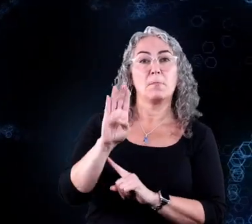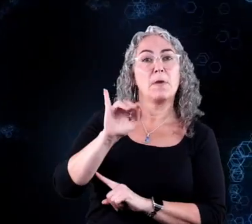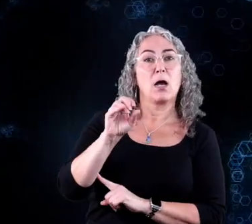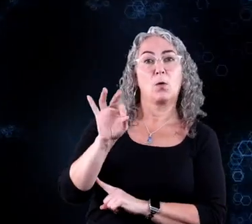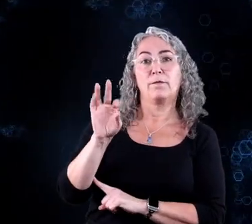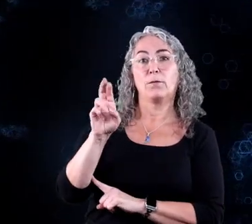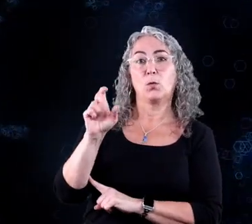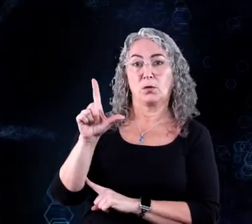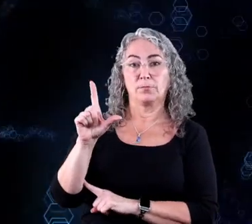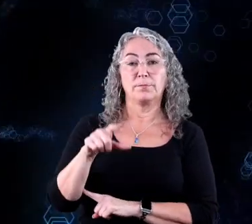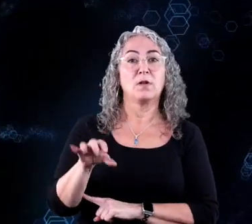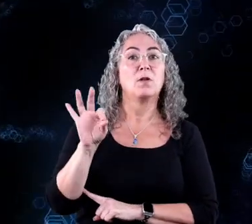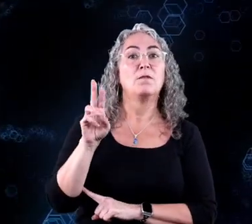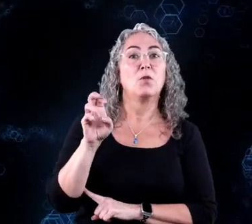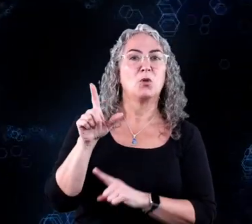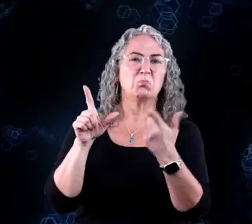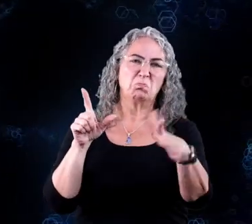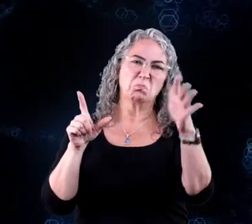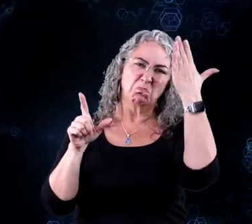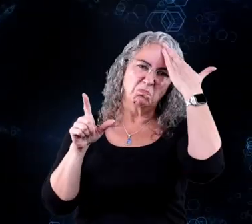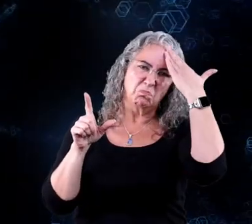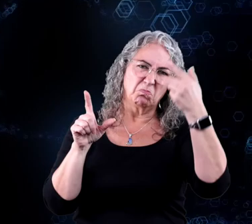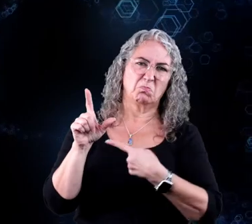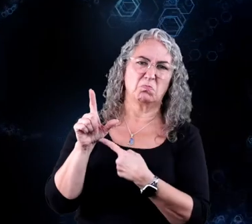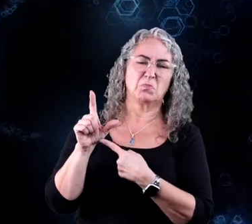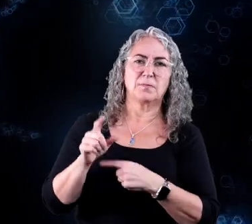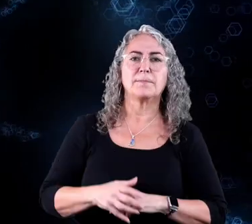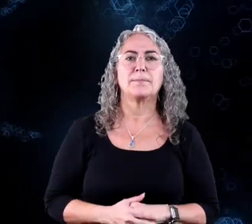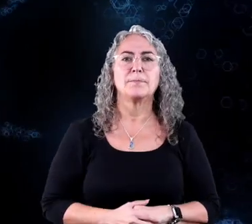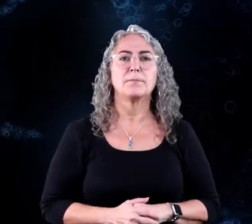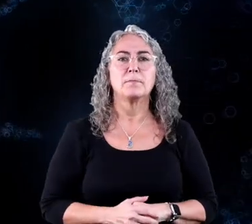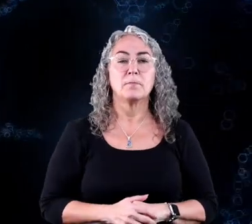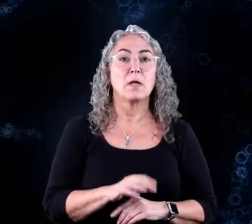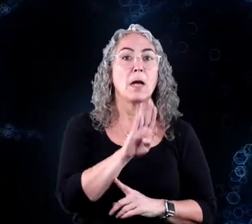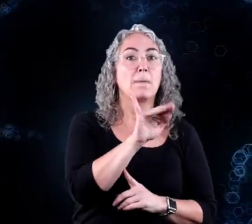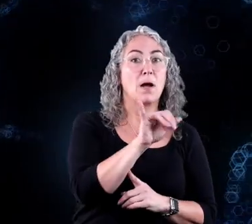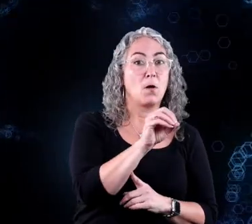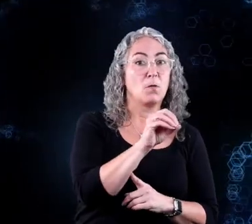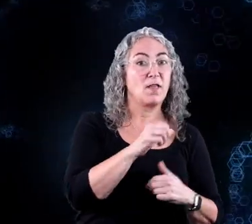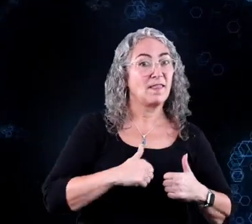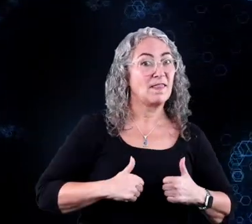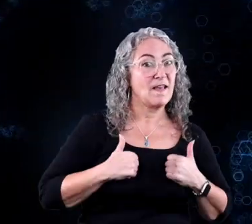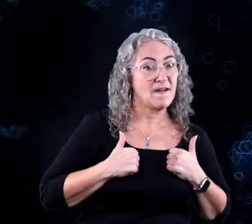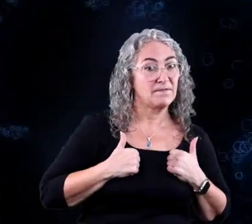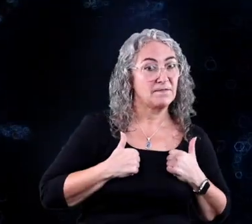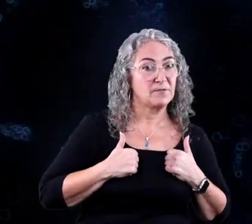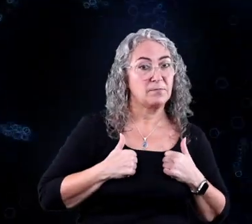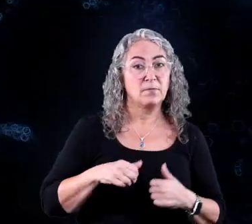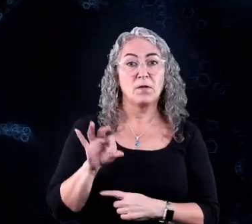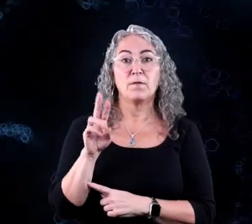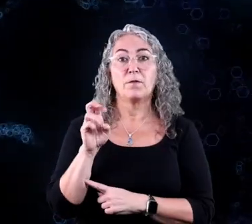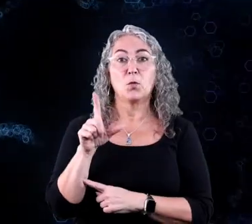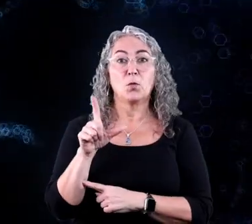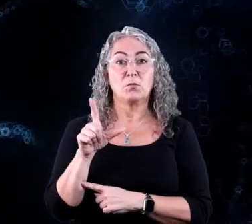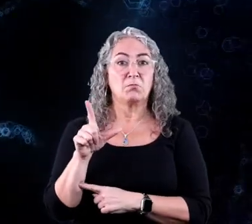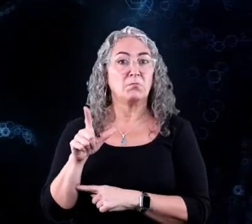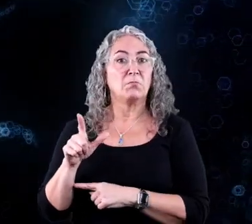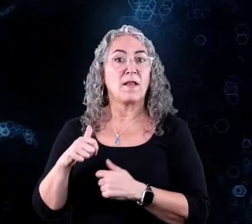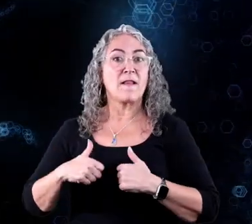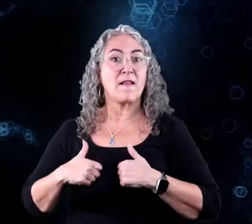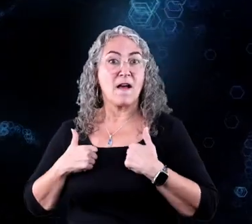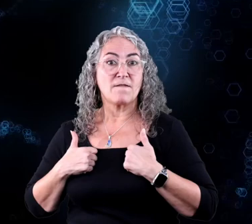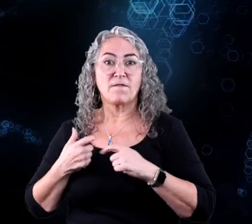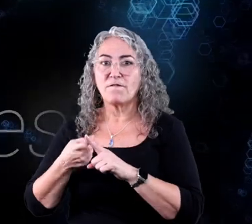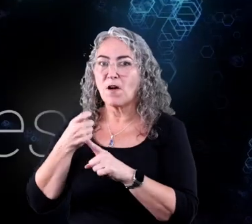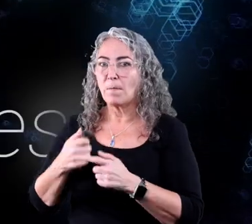biofuels. You are probably already familiar with the word fuel. Remember, bio means life, so